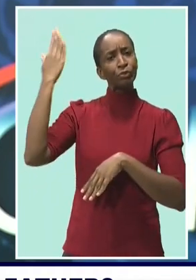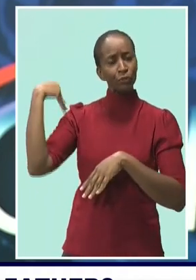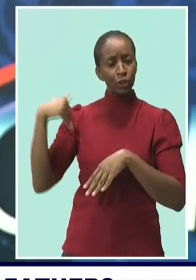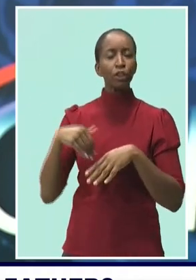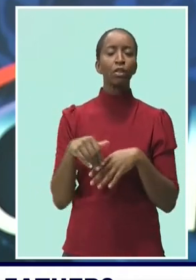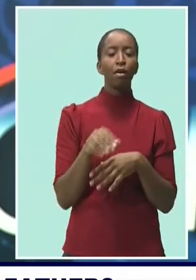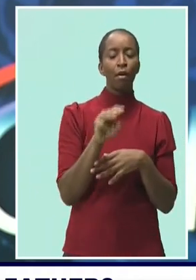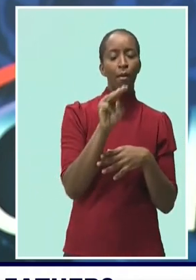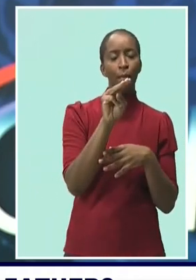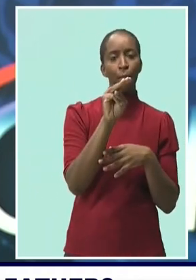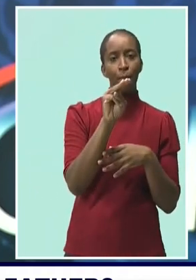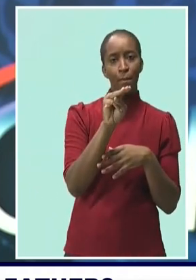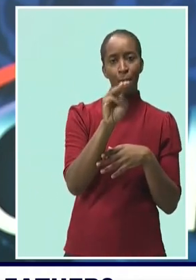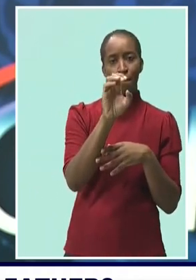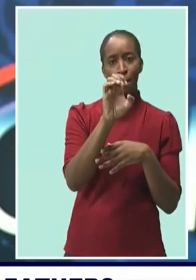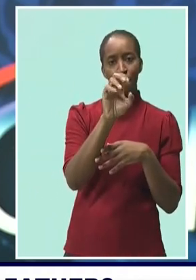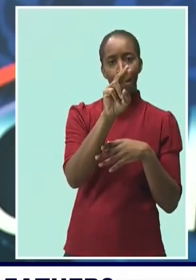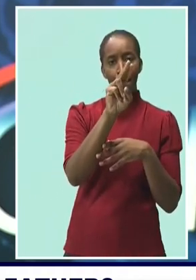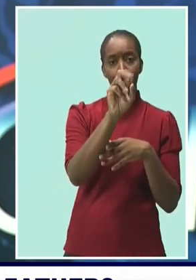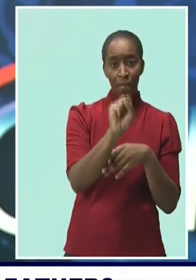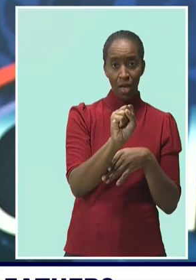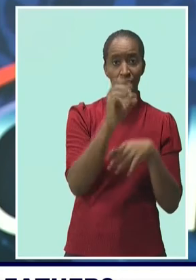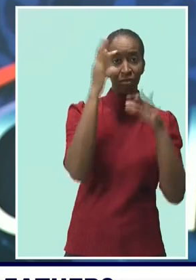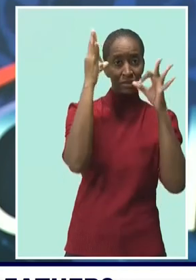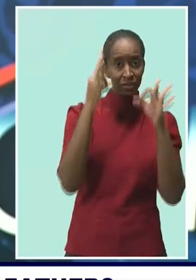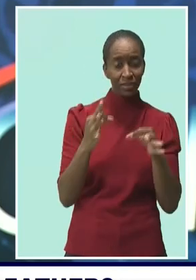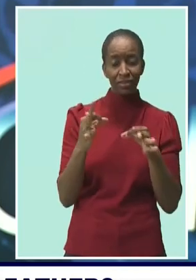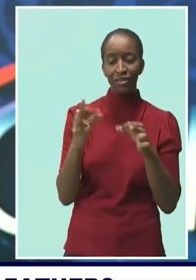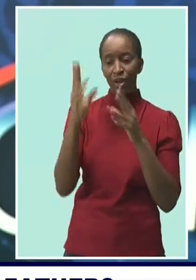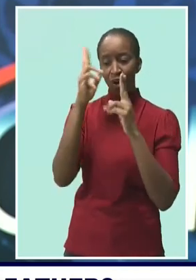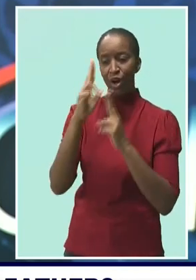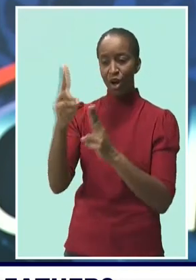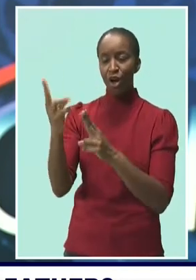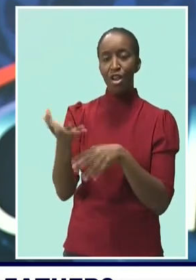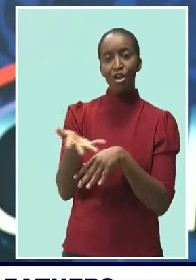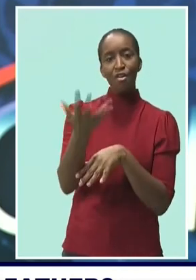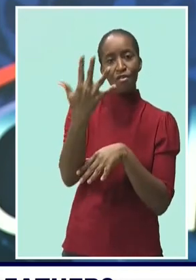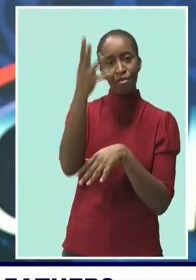Barbadian males as outstanding. Rian Phillips tells us more.